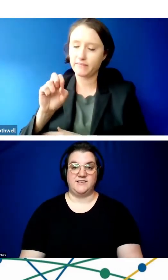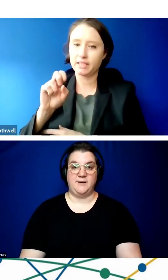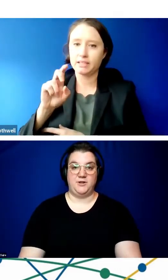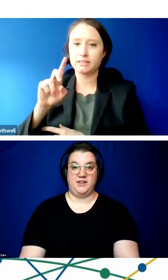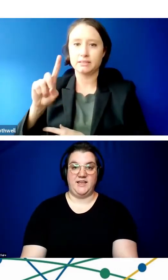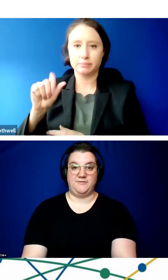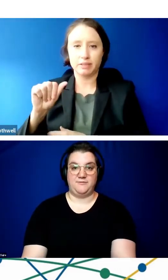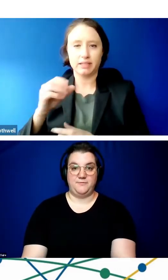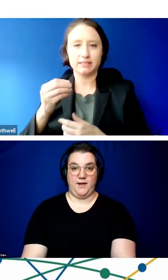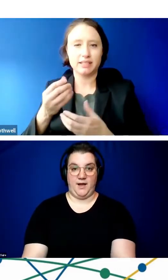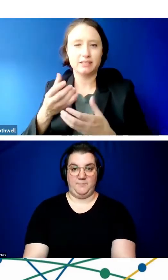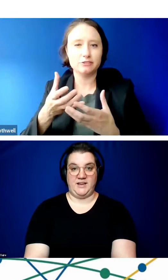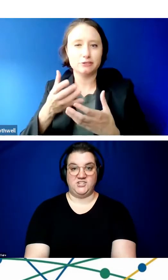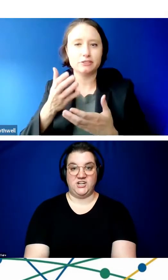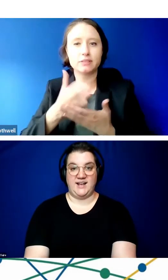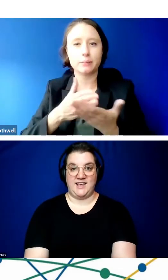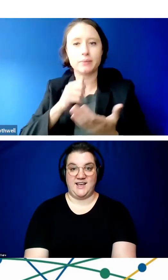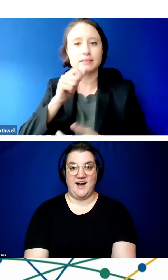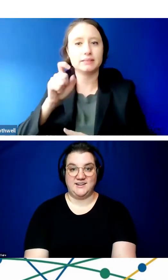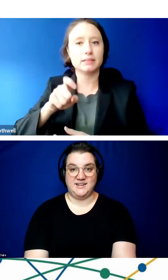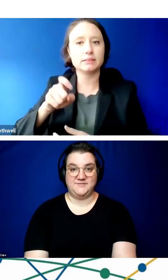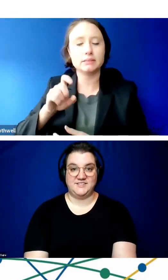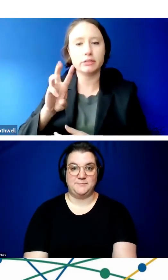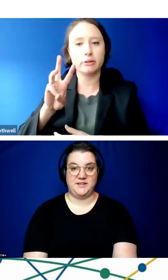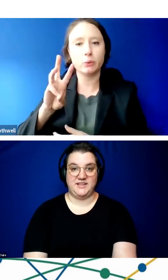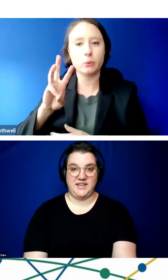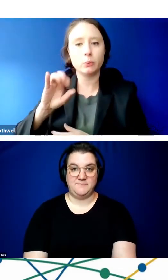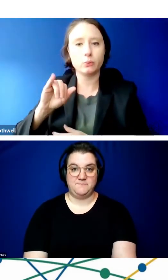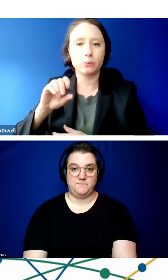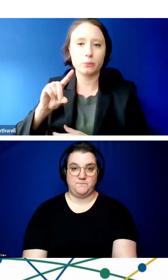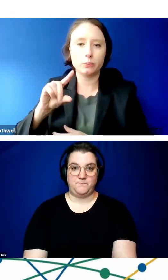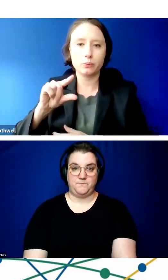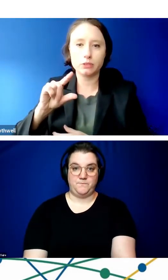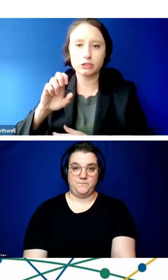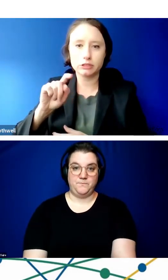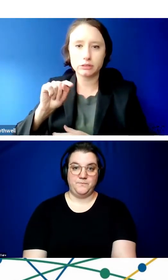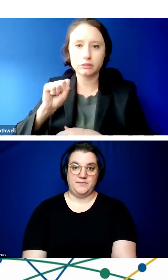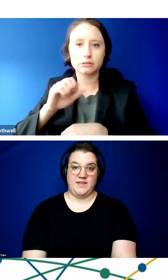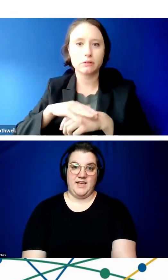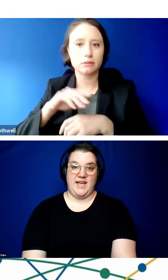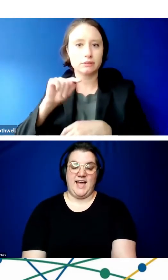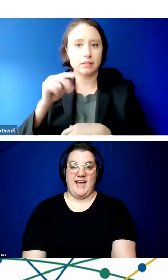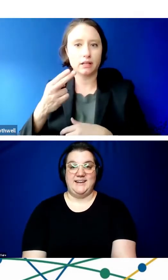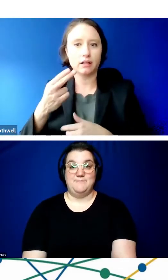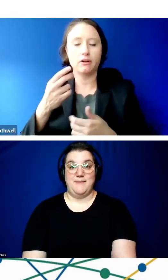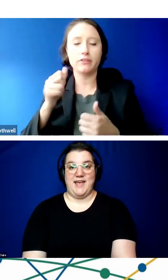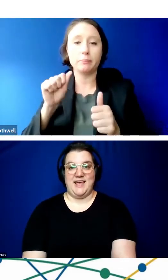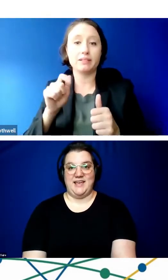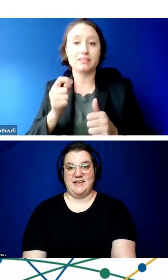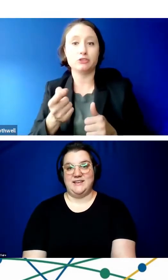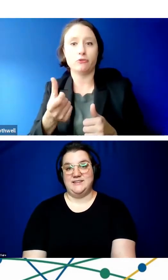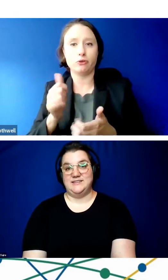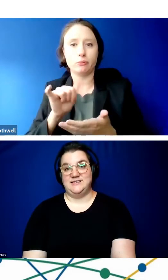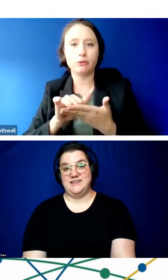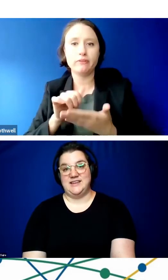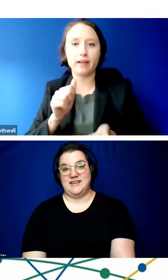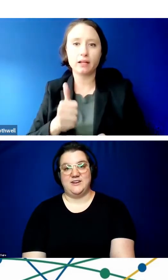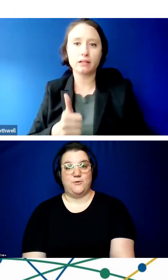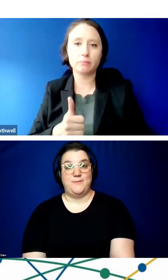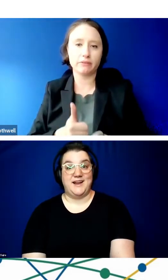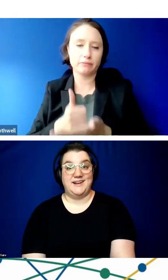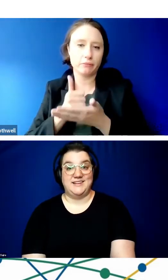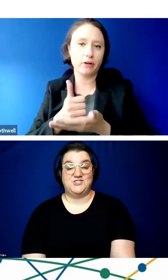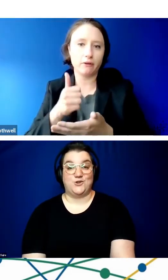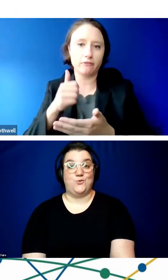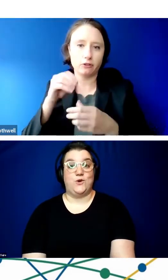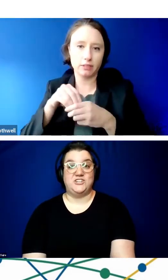for example, if a patient has a cognitive disability and may need